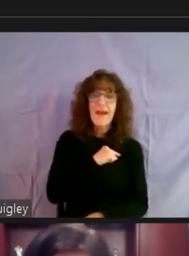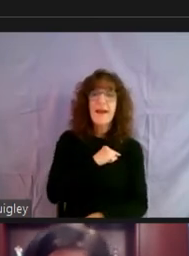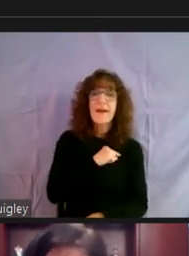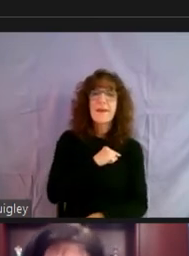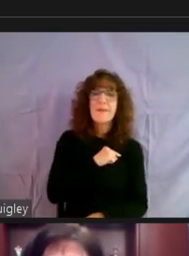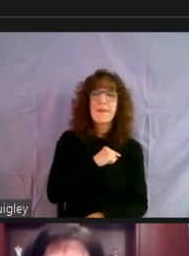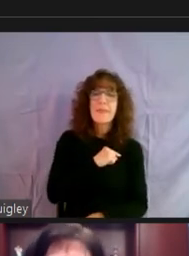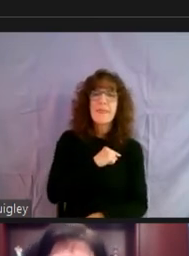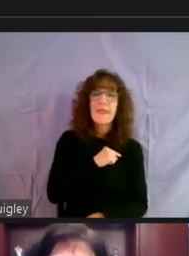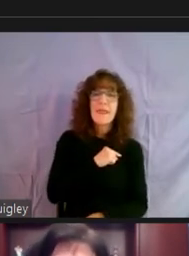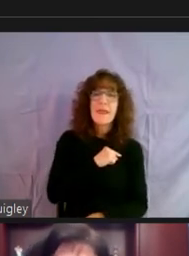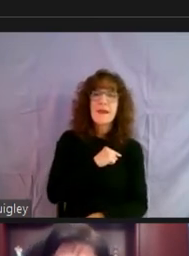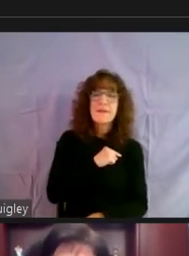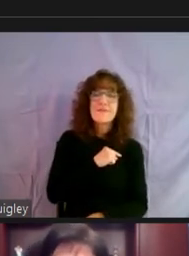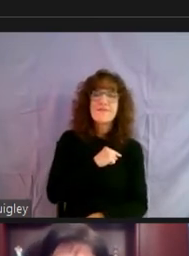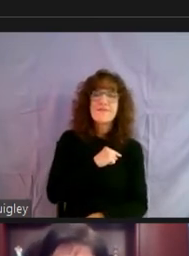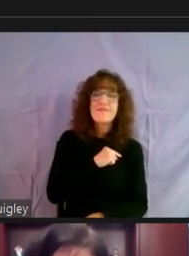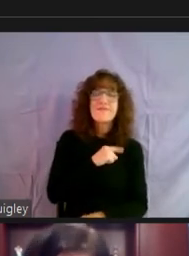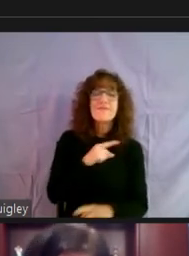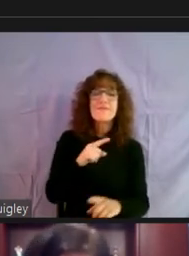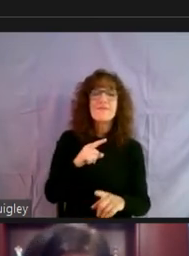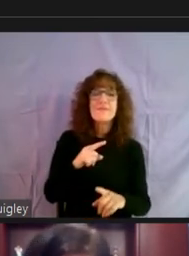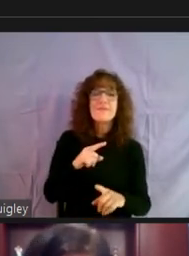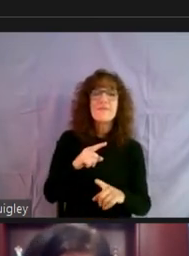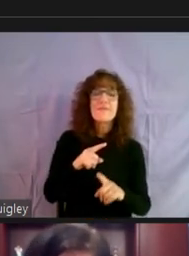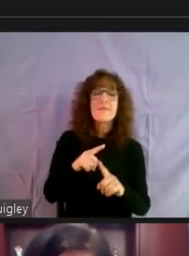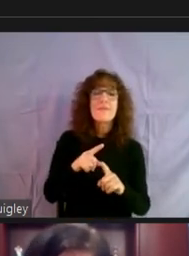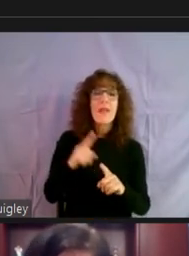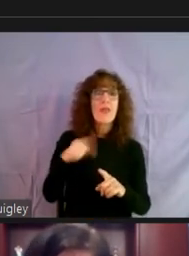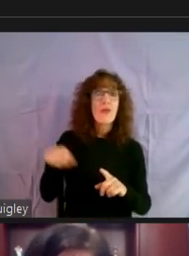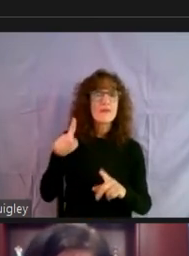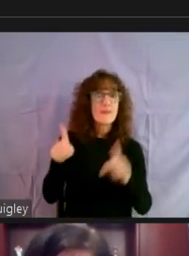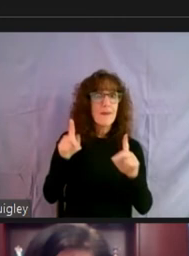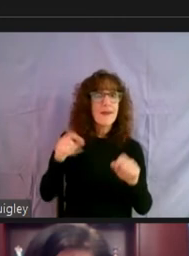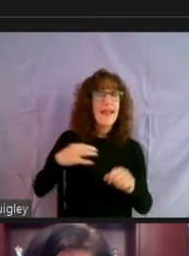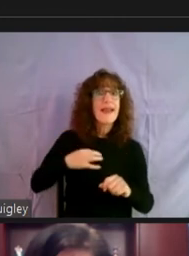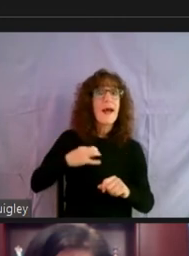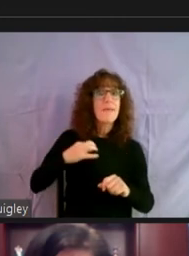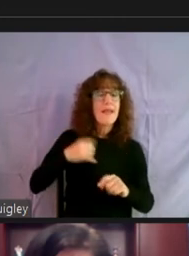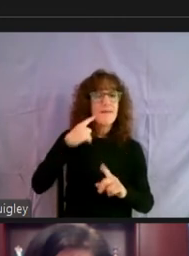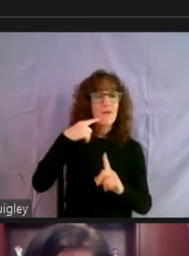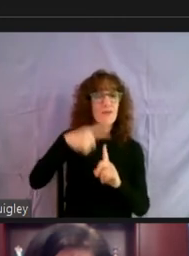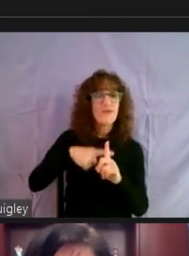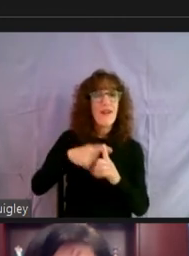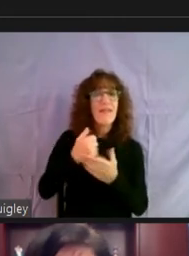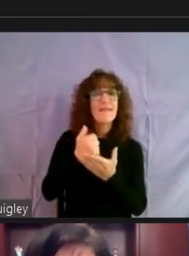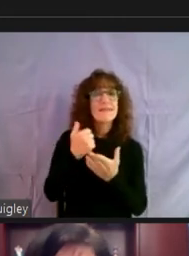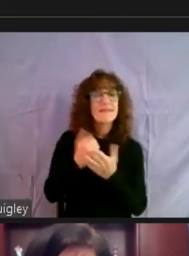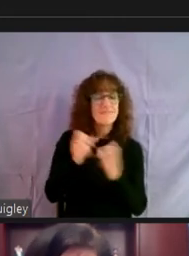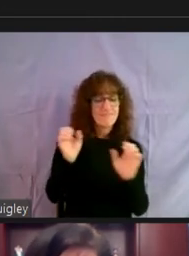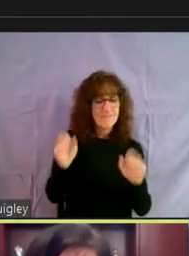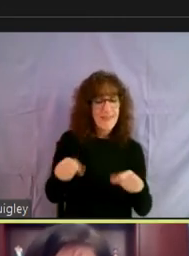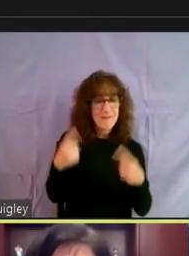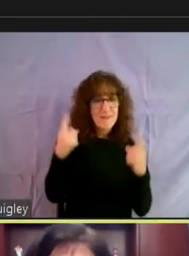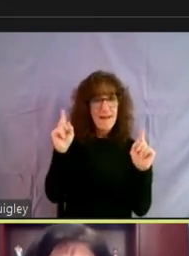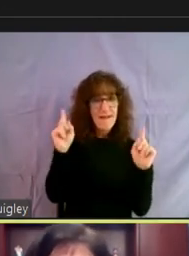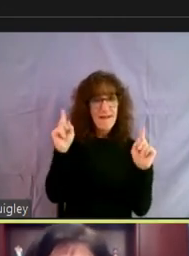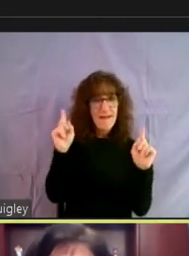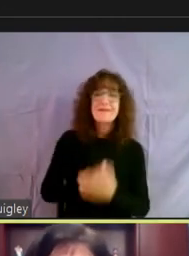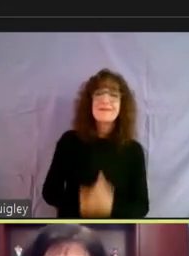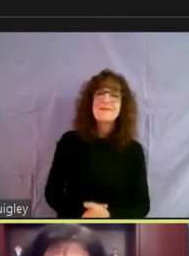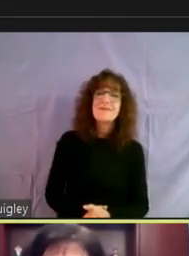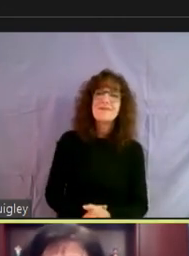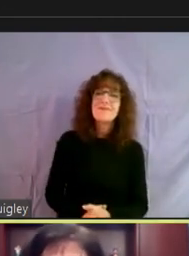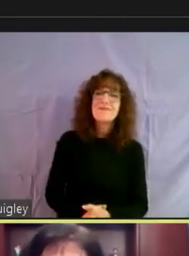uh, there's nothing preventing, uh, preventing those folks from applying for this rental assistance. Yeah. So, um,